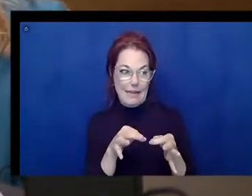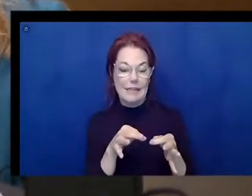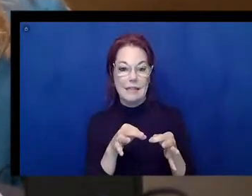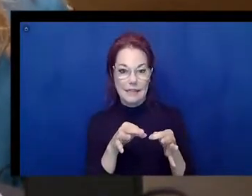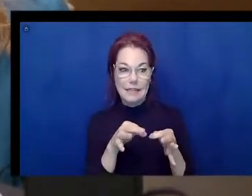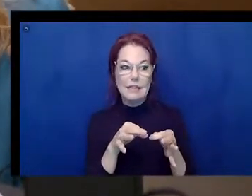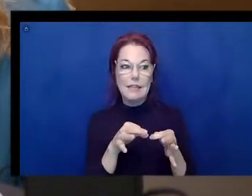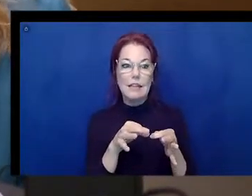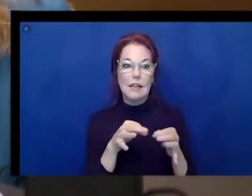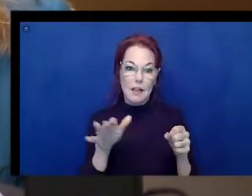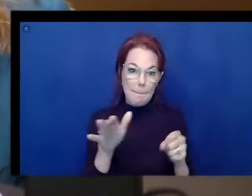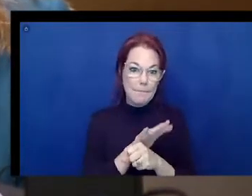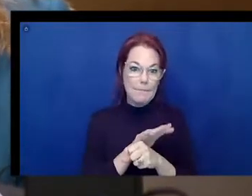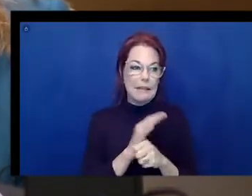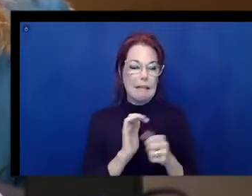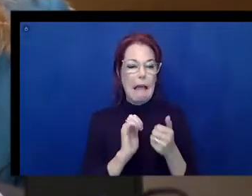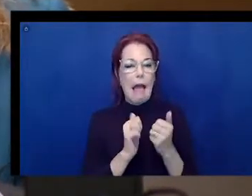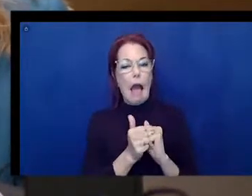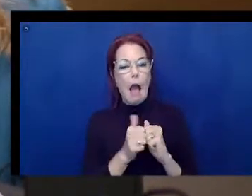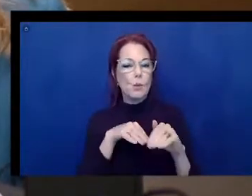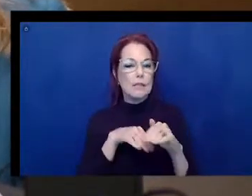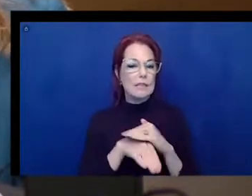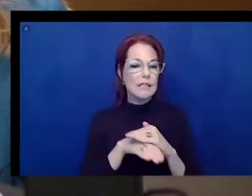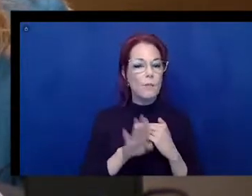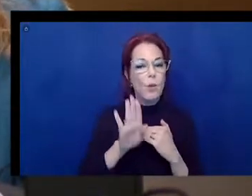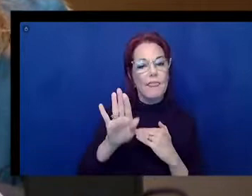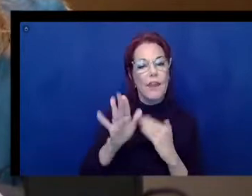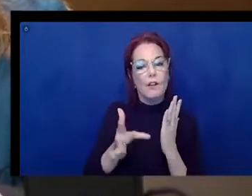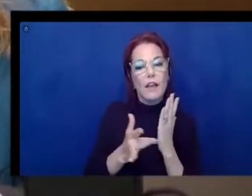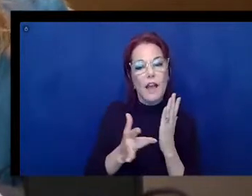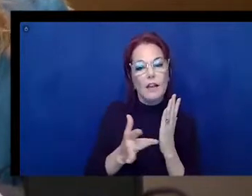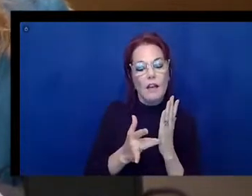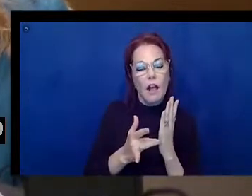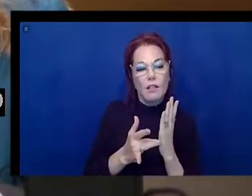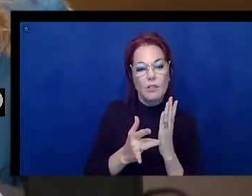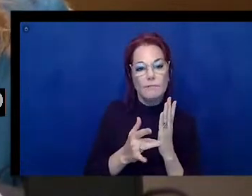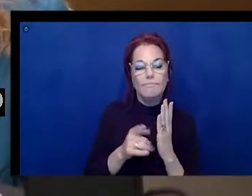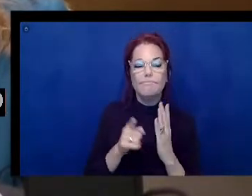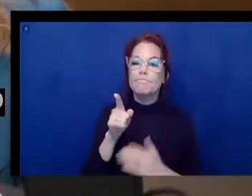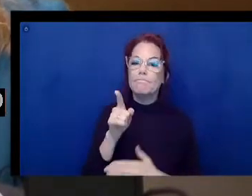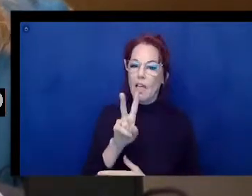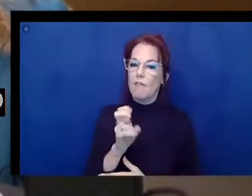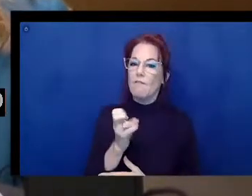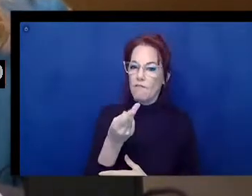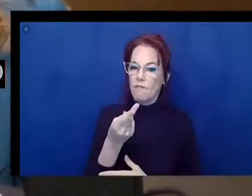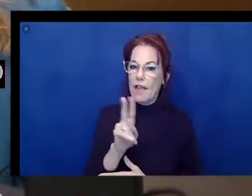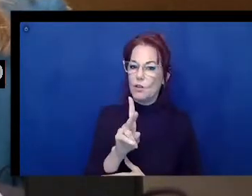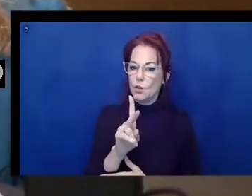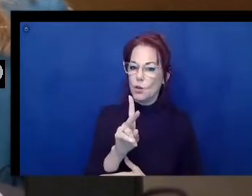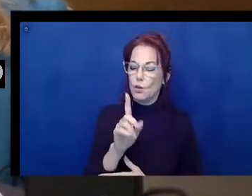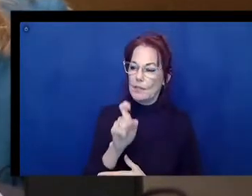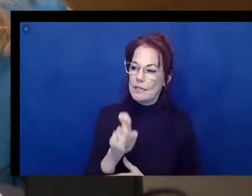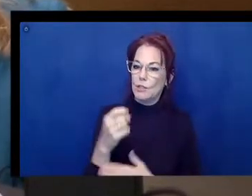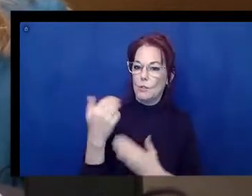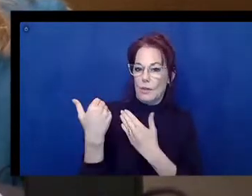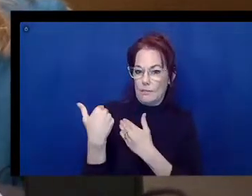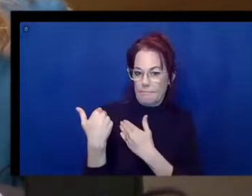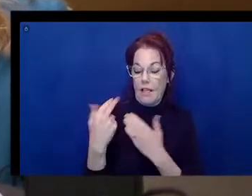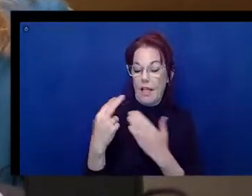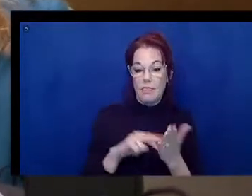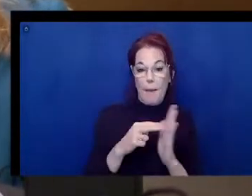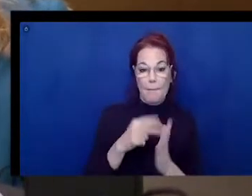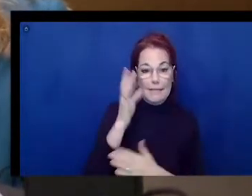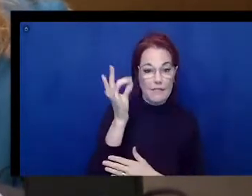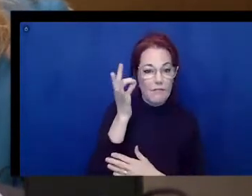technologies need to have methods of accountability. So federal agencies need to be able to take action against those